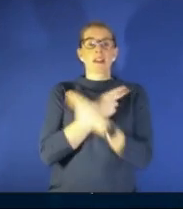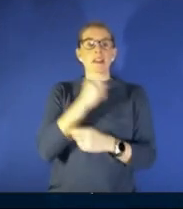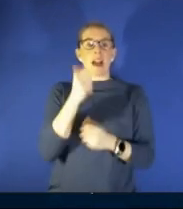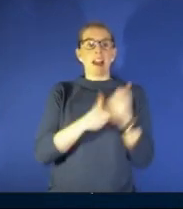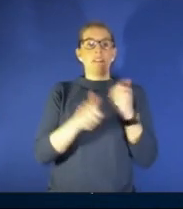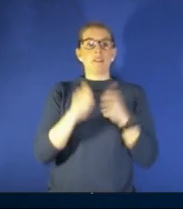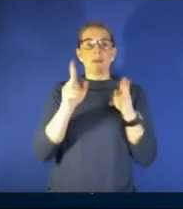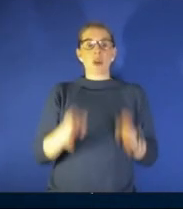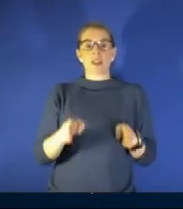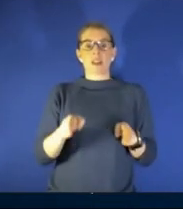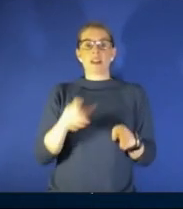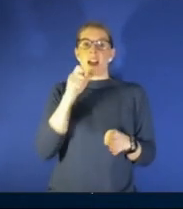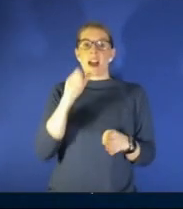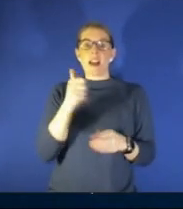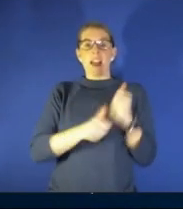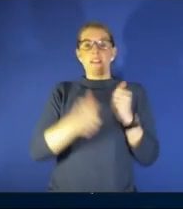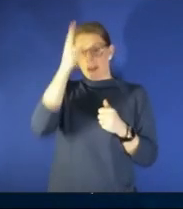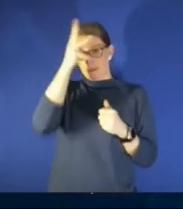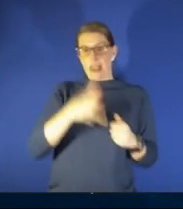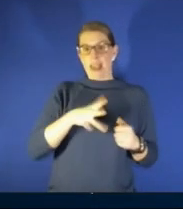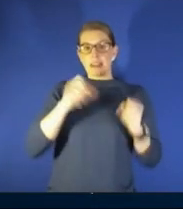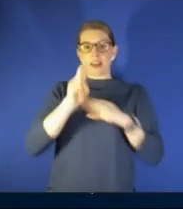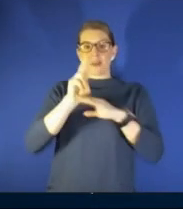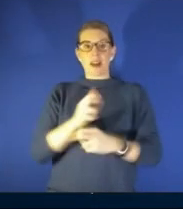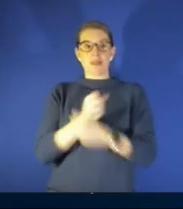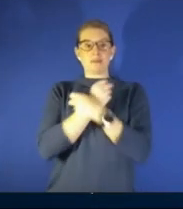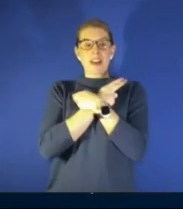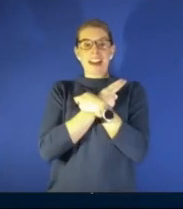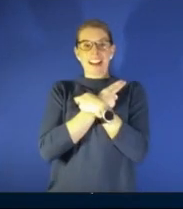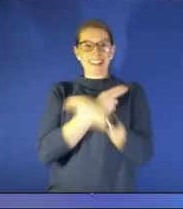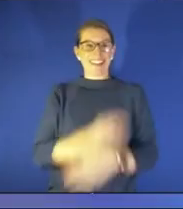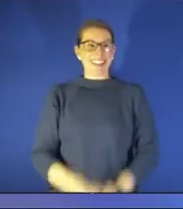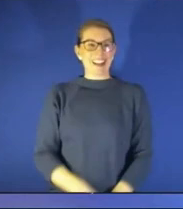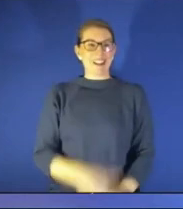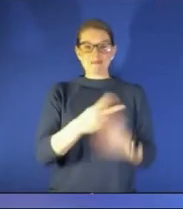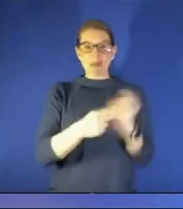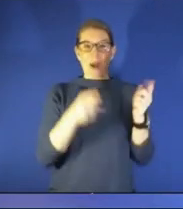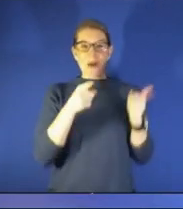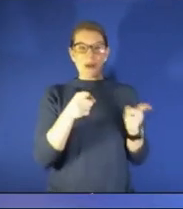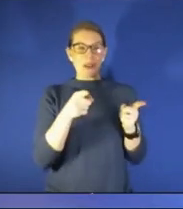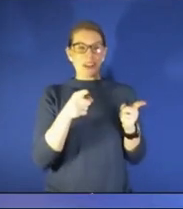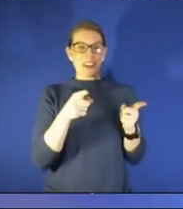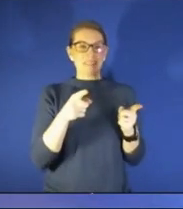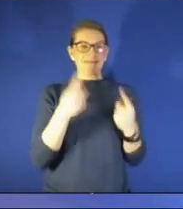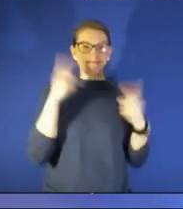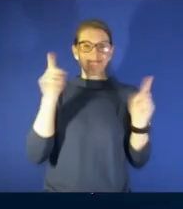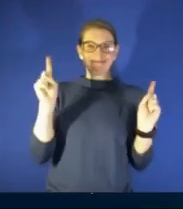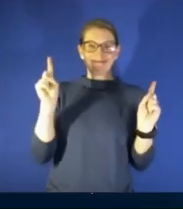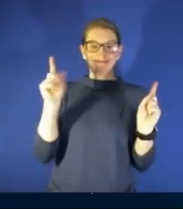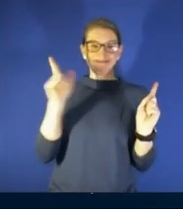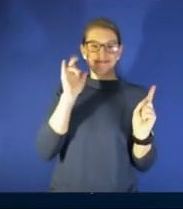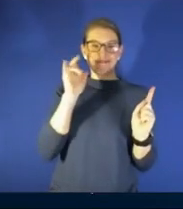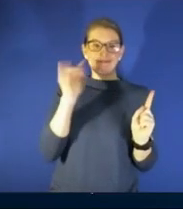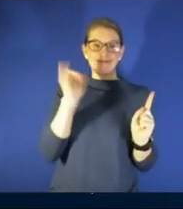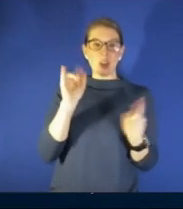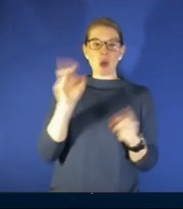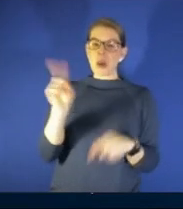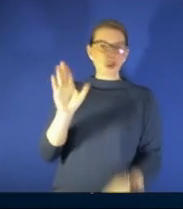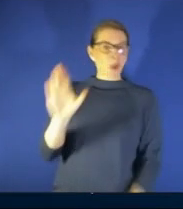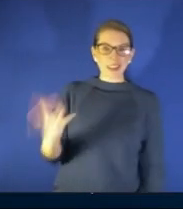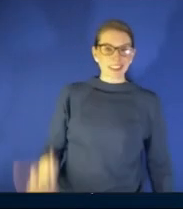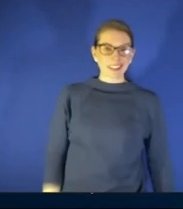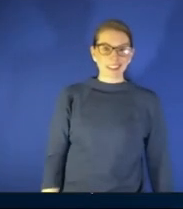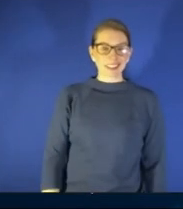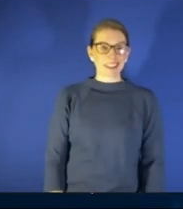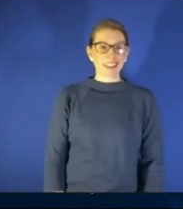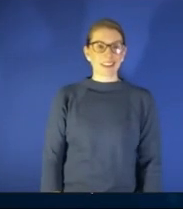can pull off a bow tie you go thank you you're both doing it you're both doing it very well and where is yours dr hawkinson i'm not a man